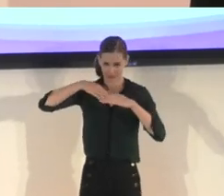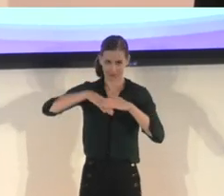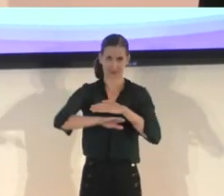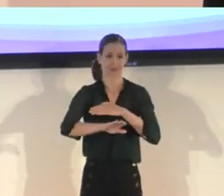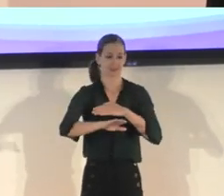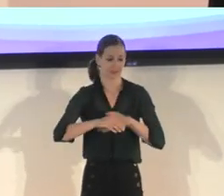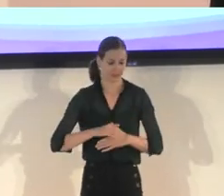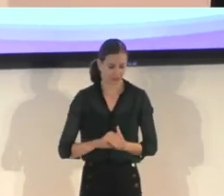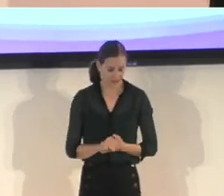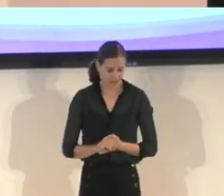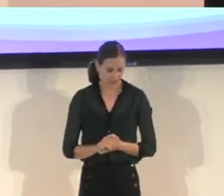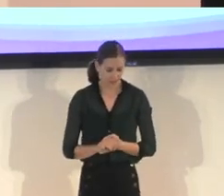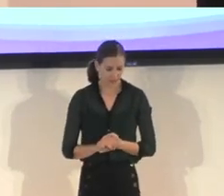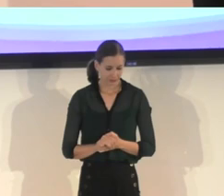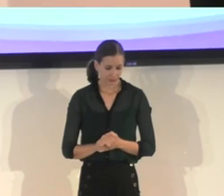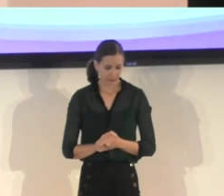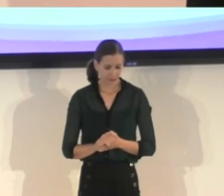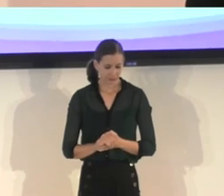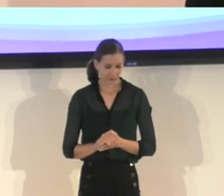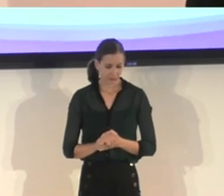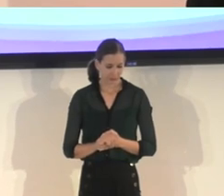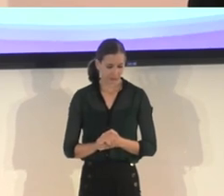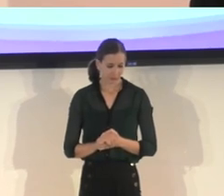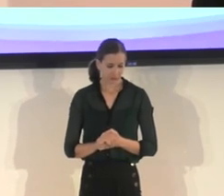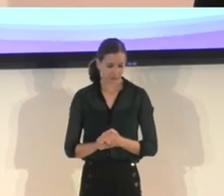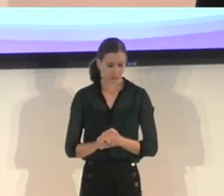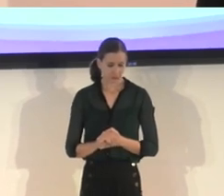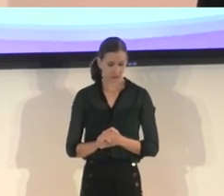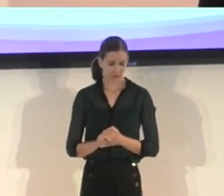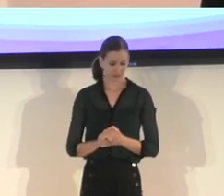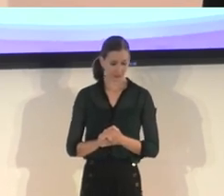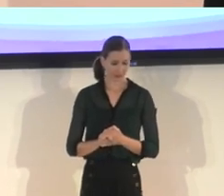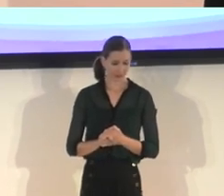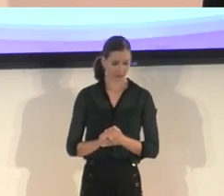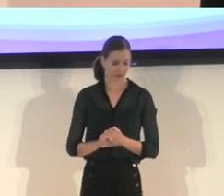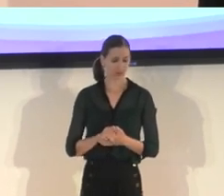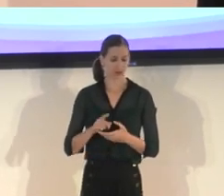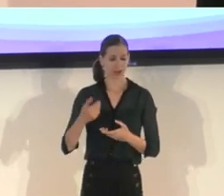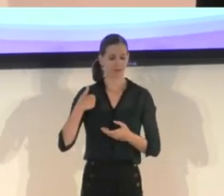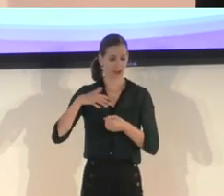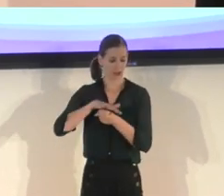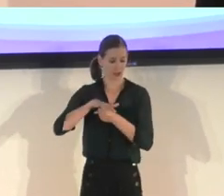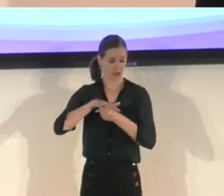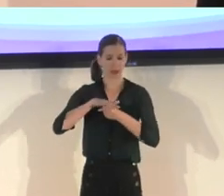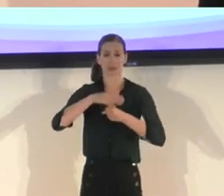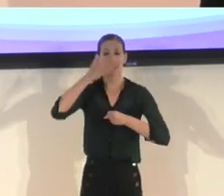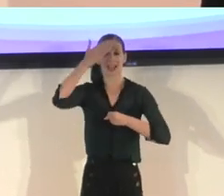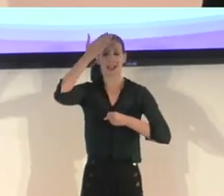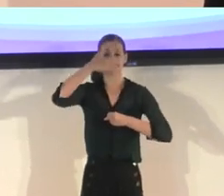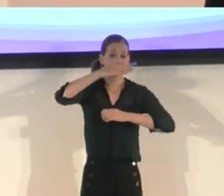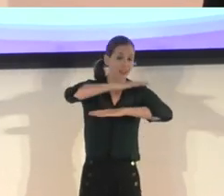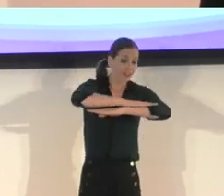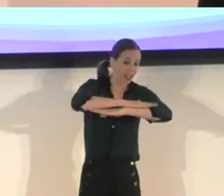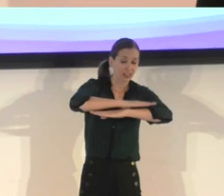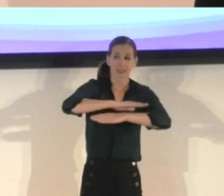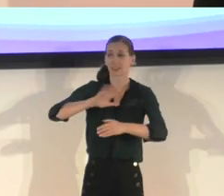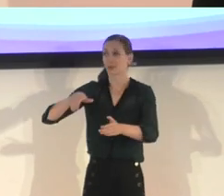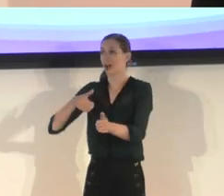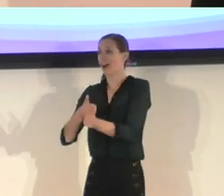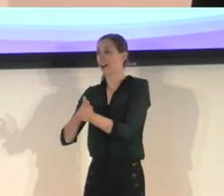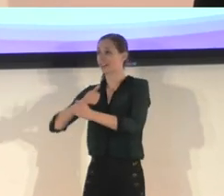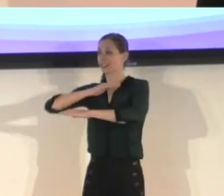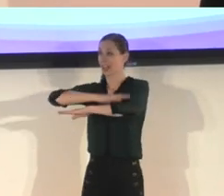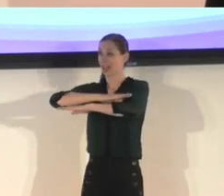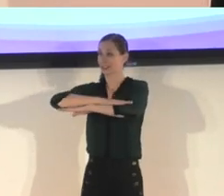areas before, like in front of the desk and behind the desk. There's areas in the bus.